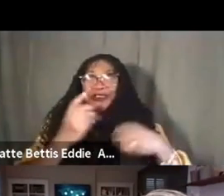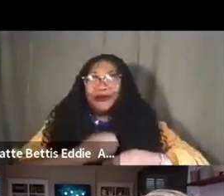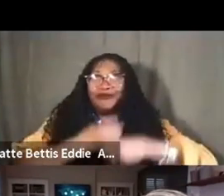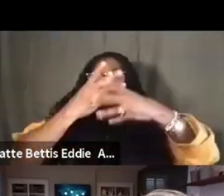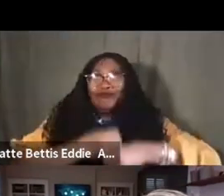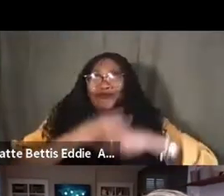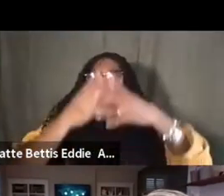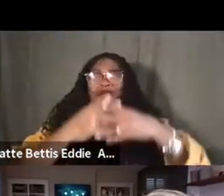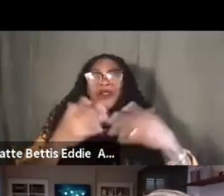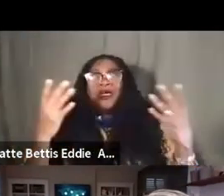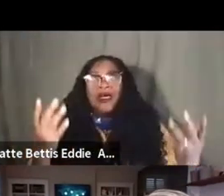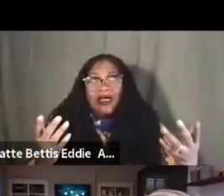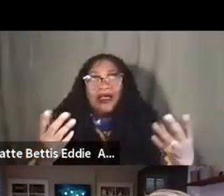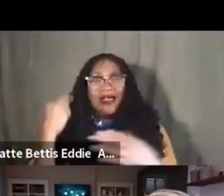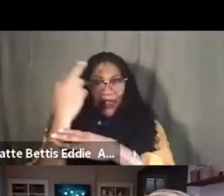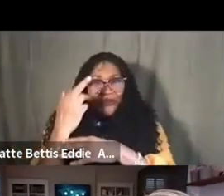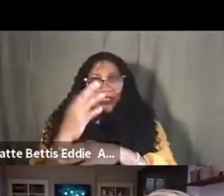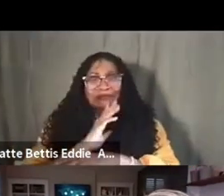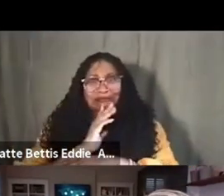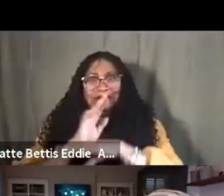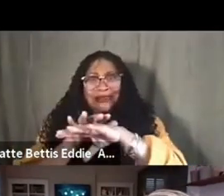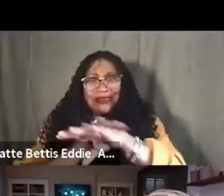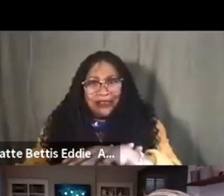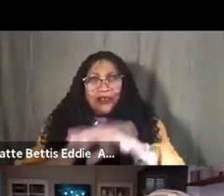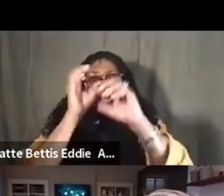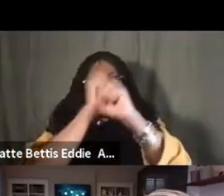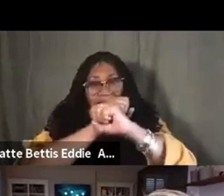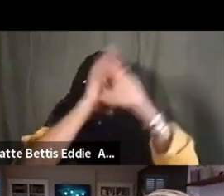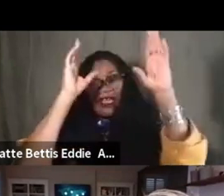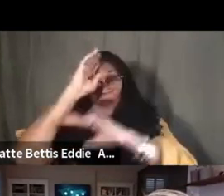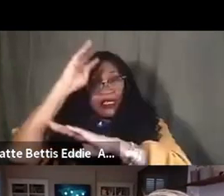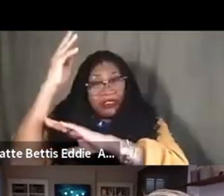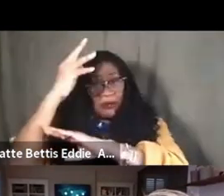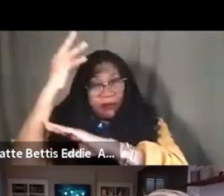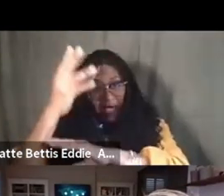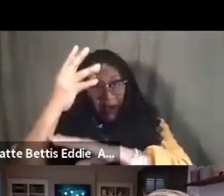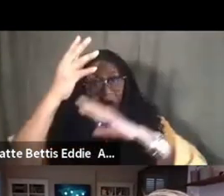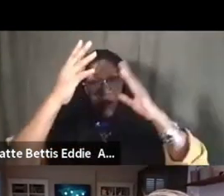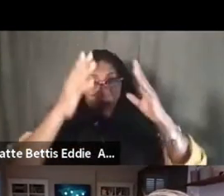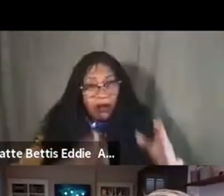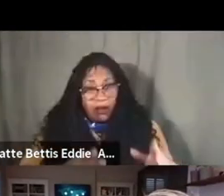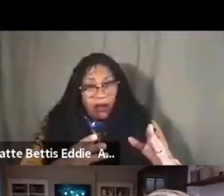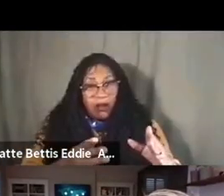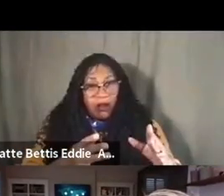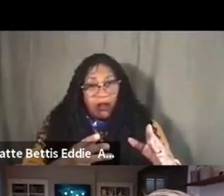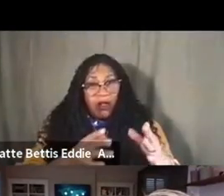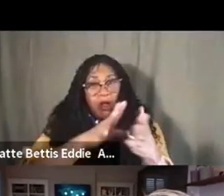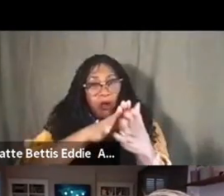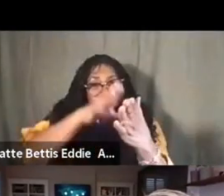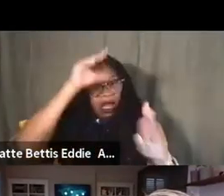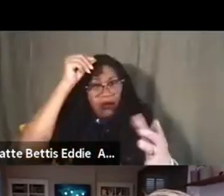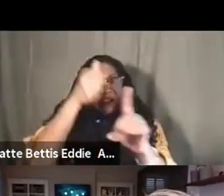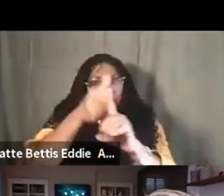because I'm, I'm talking slow. As an image maker, we have all learned of ourselves